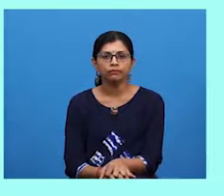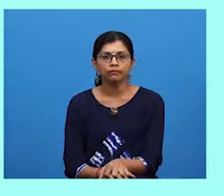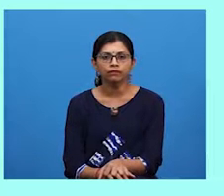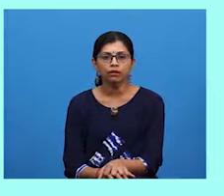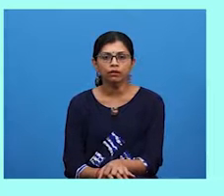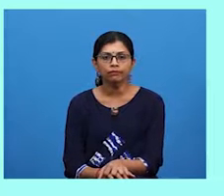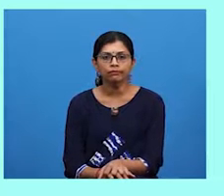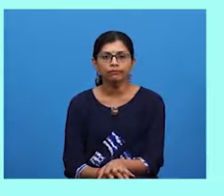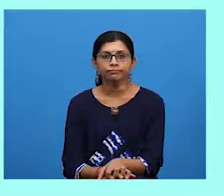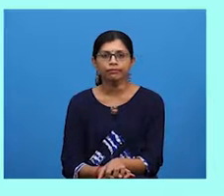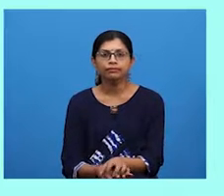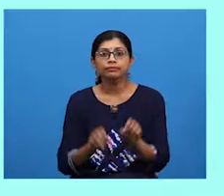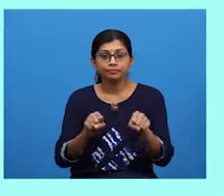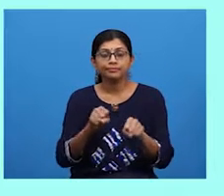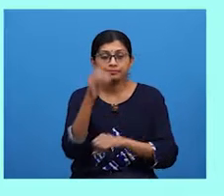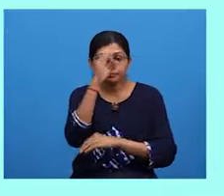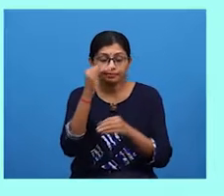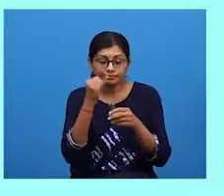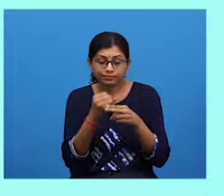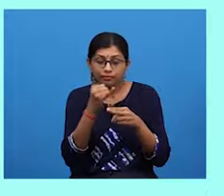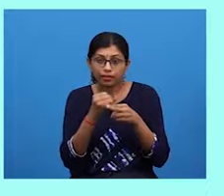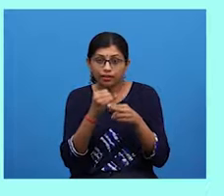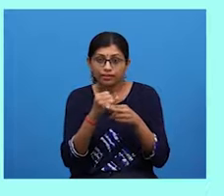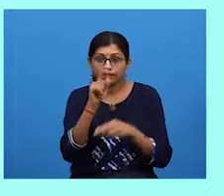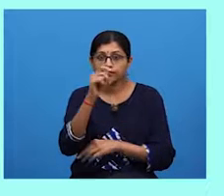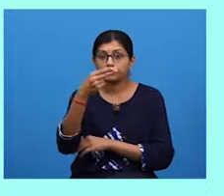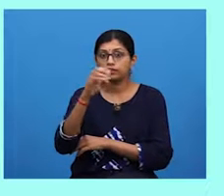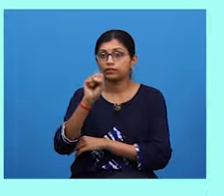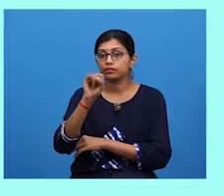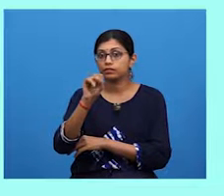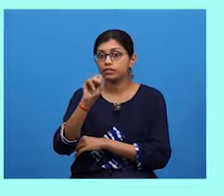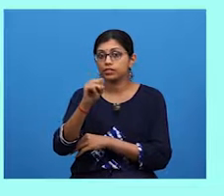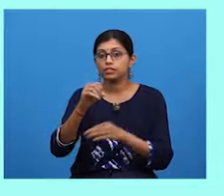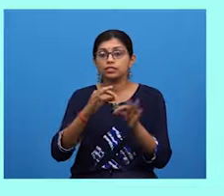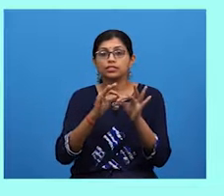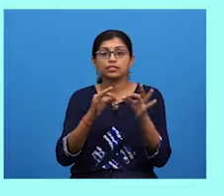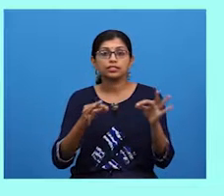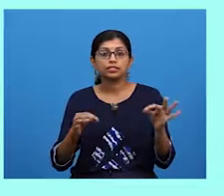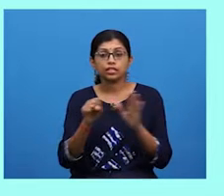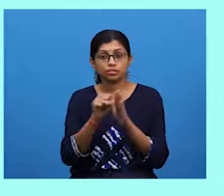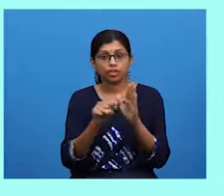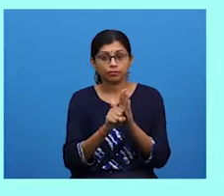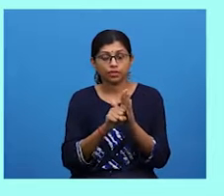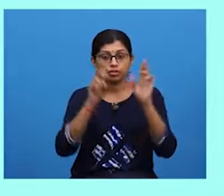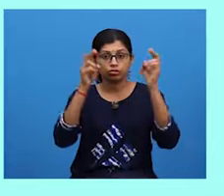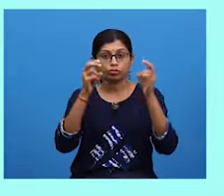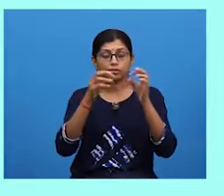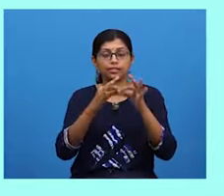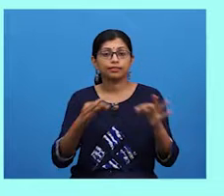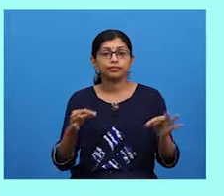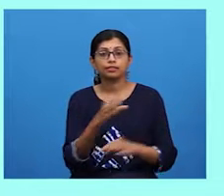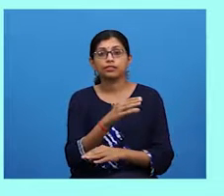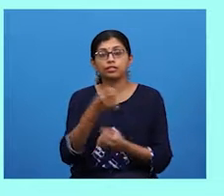Can you identify the PC statement, topic sentences, supporting details,